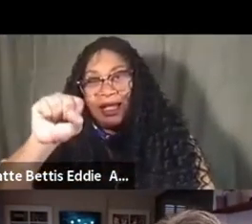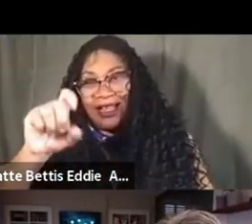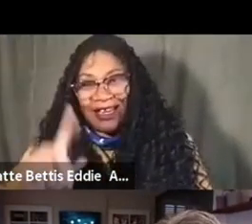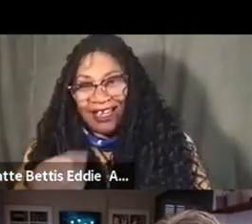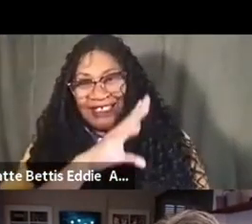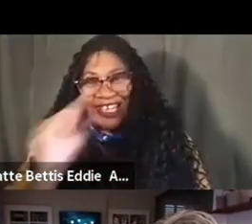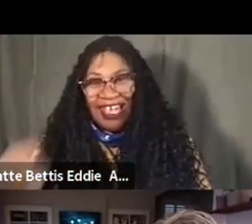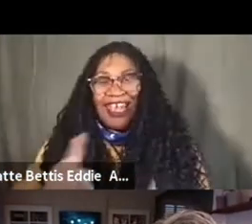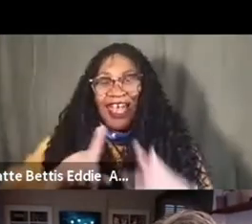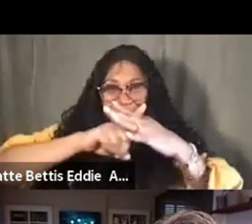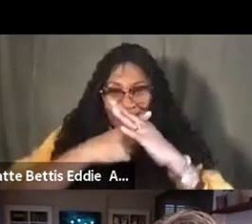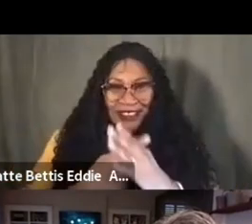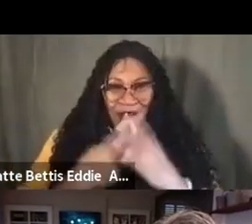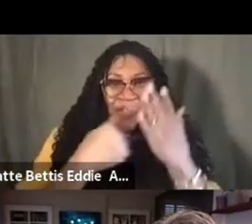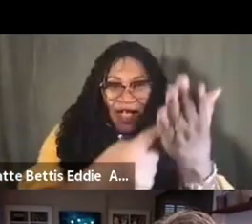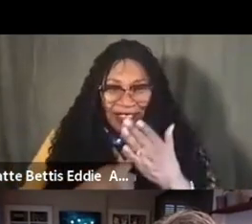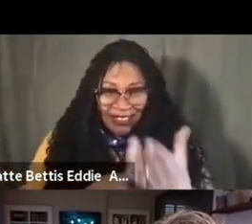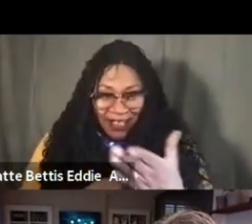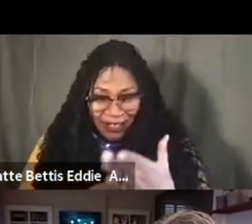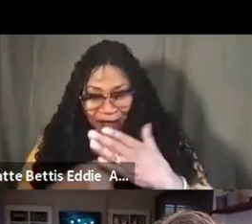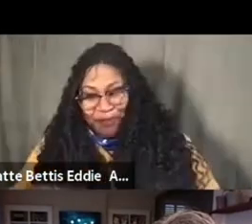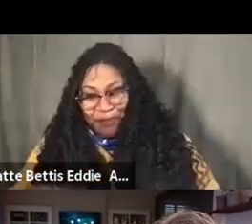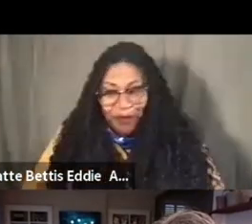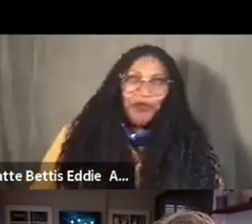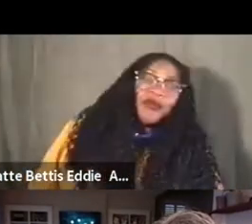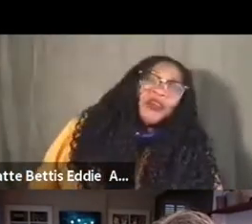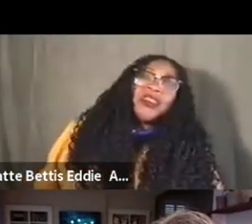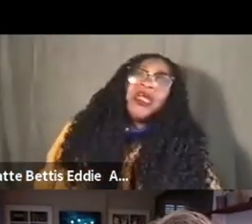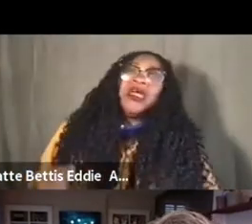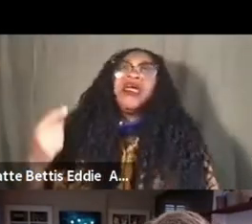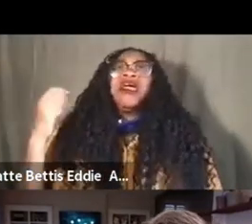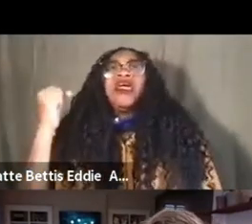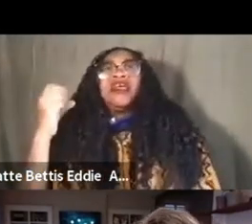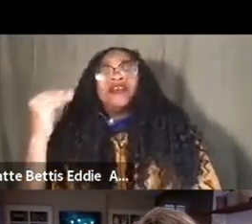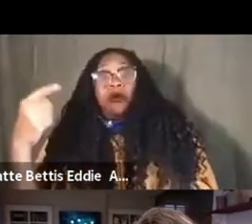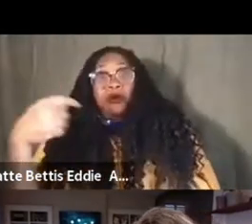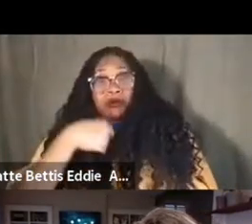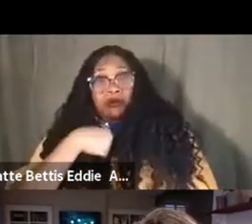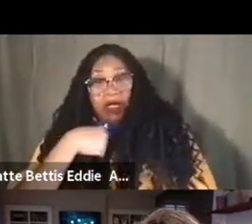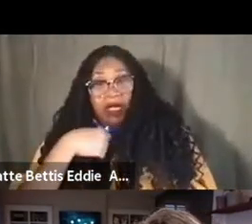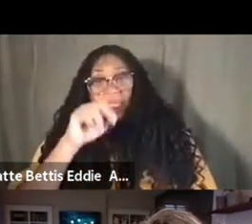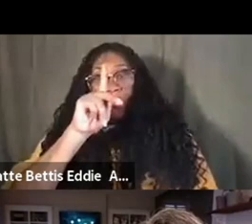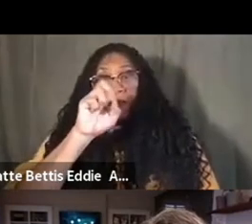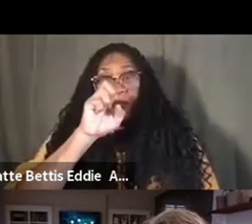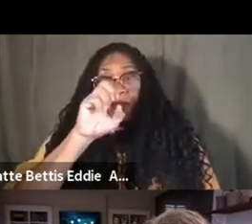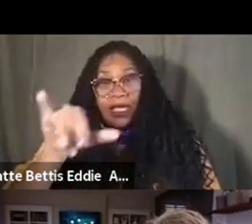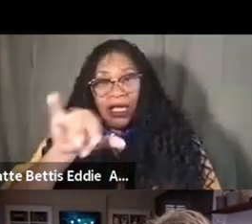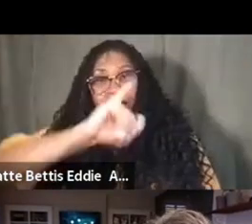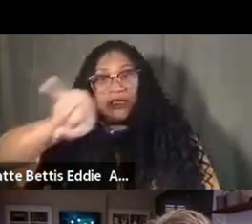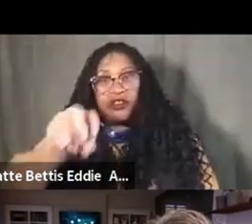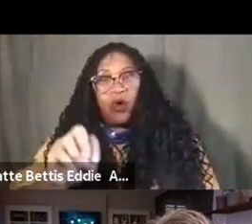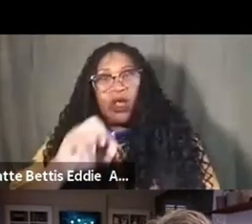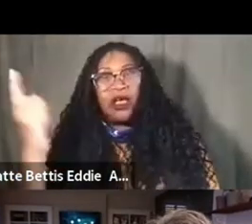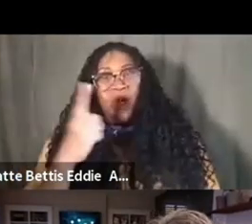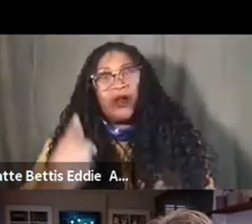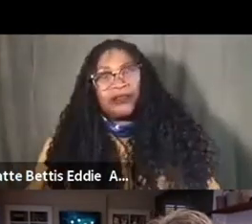off our discussion. So, thinking about, I'm always, uh, moved not only to consider